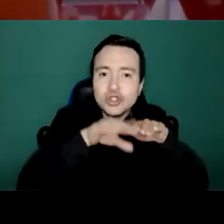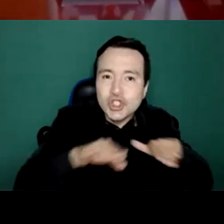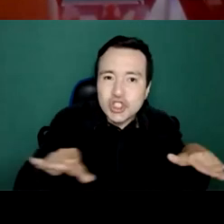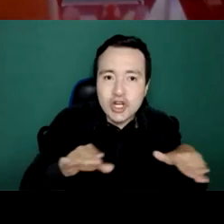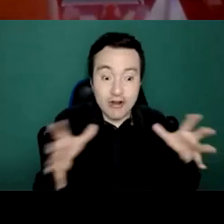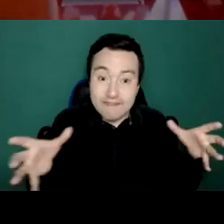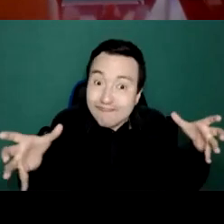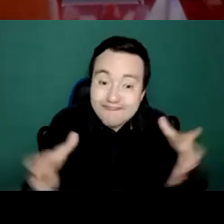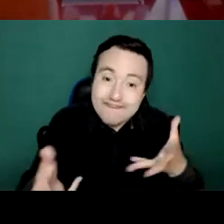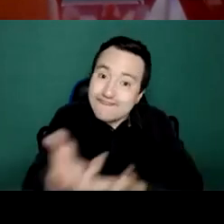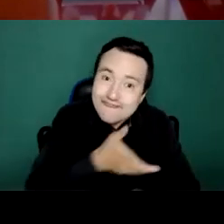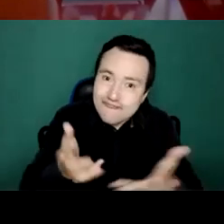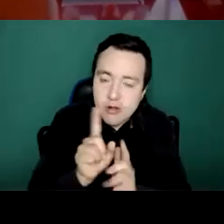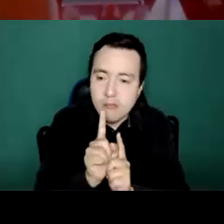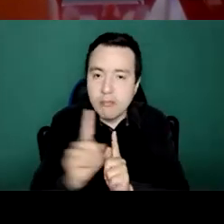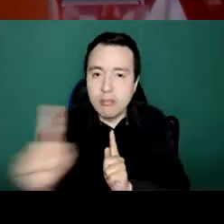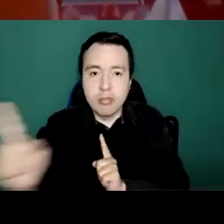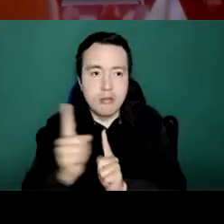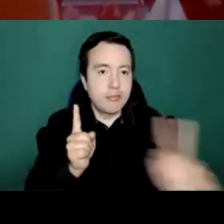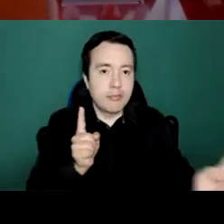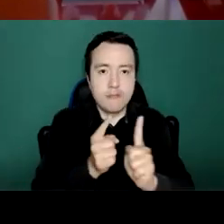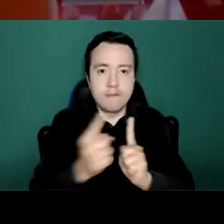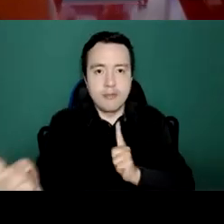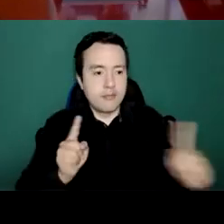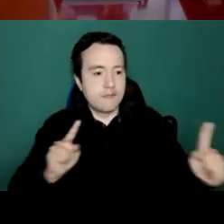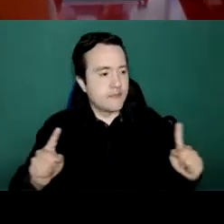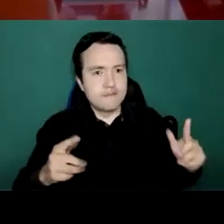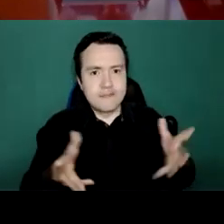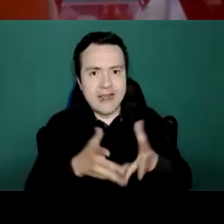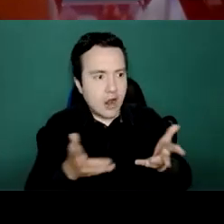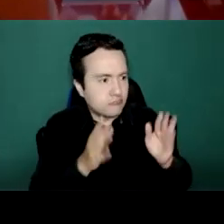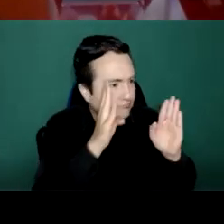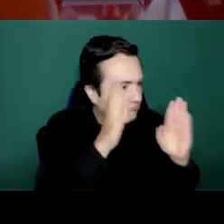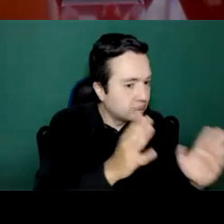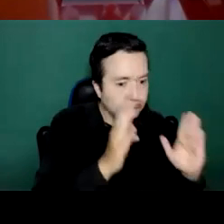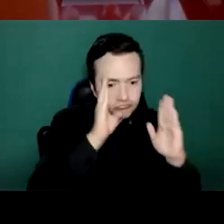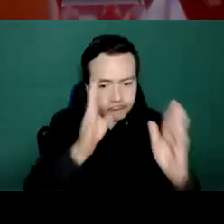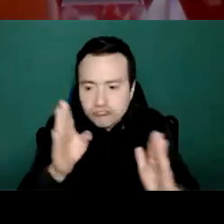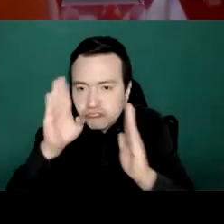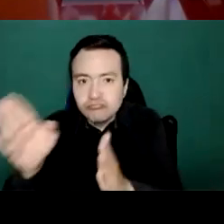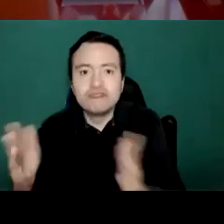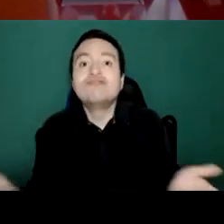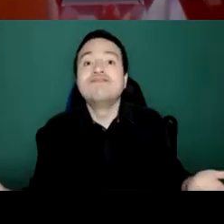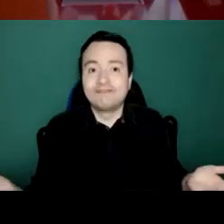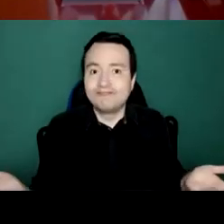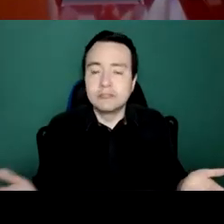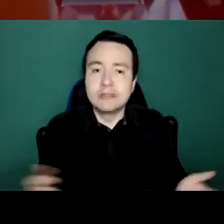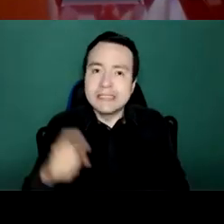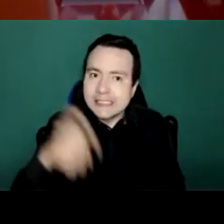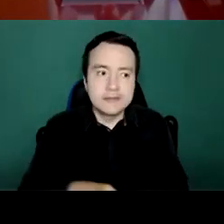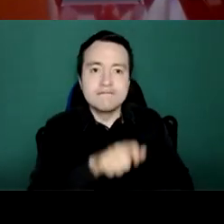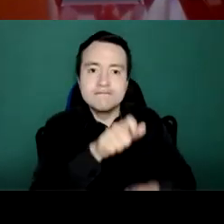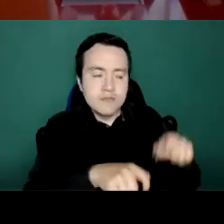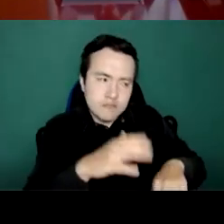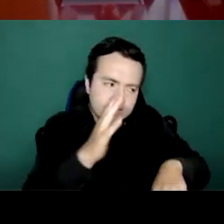sometimes even force them to drink. In all of this, we must be overcoming stigma and make sure our